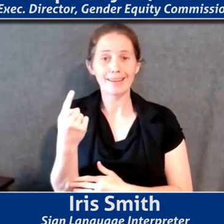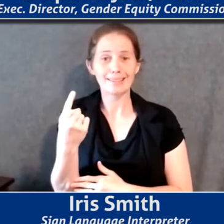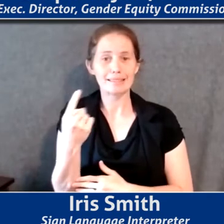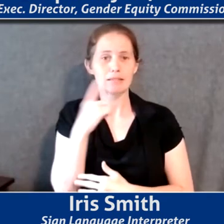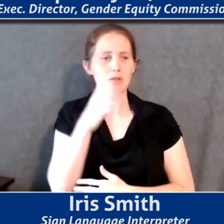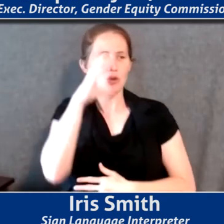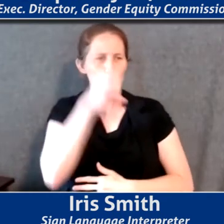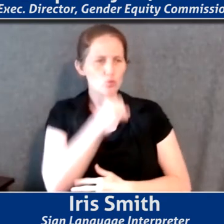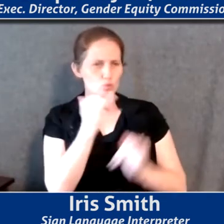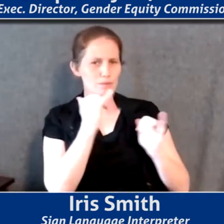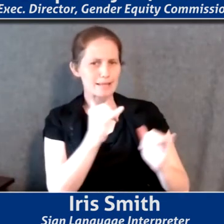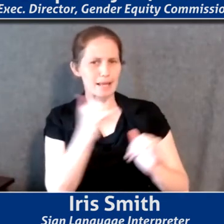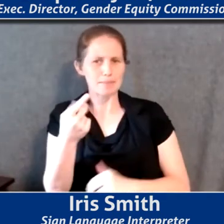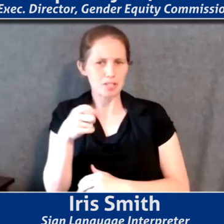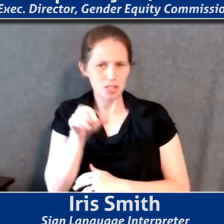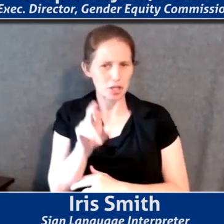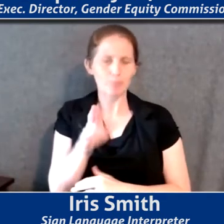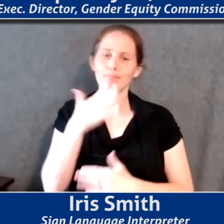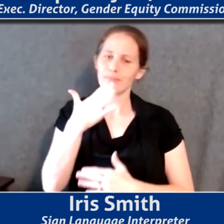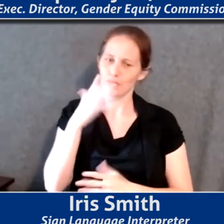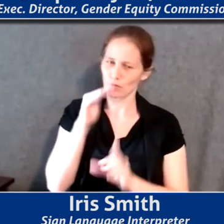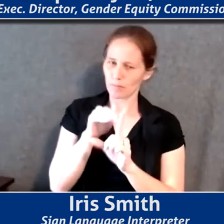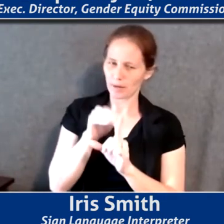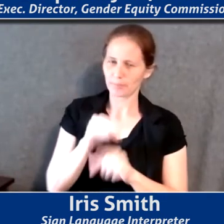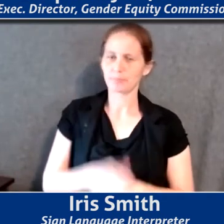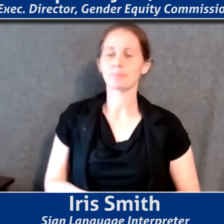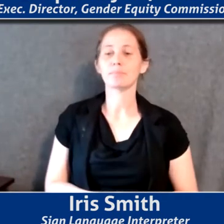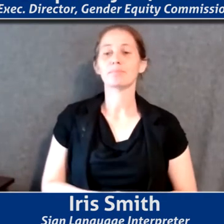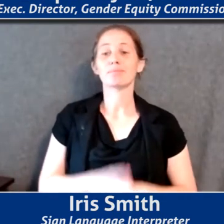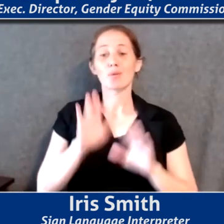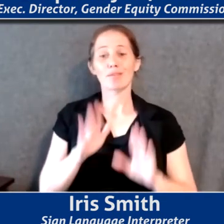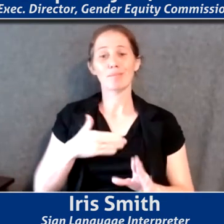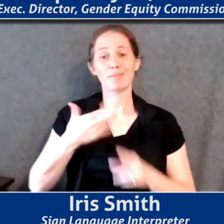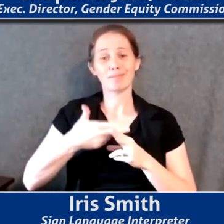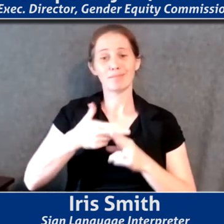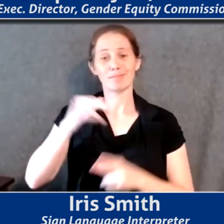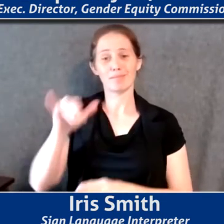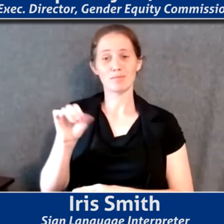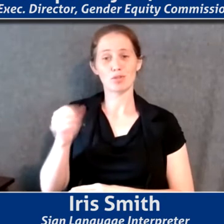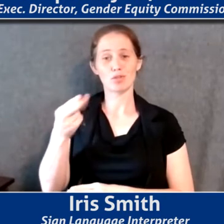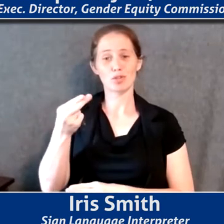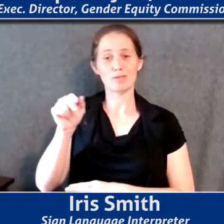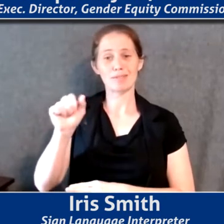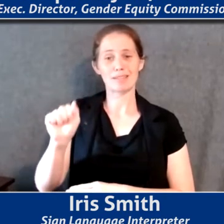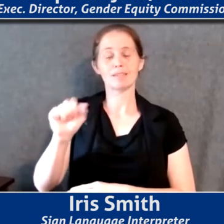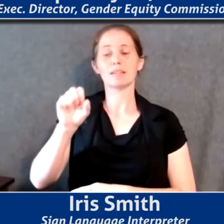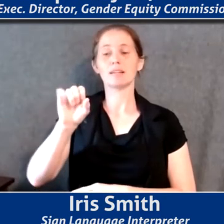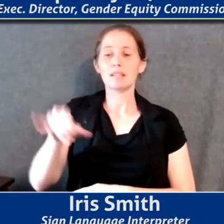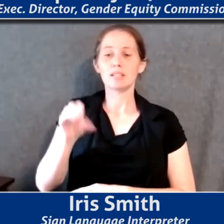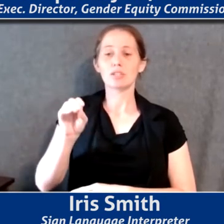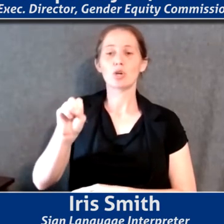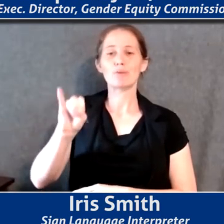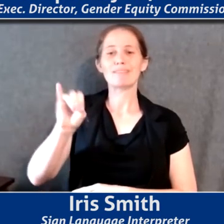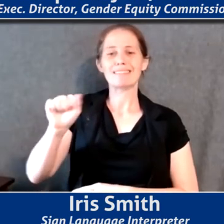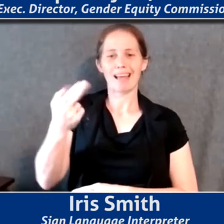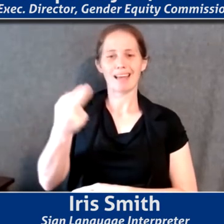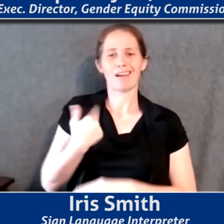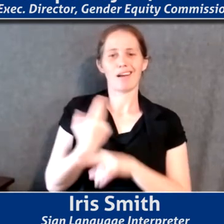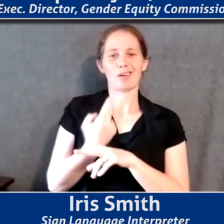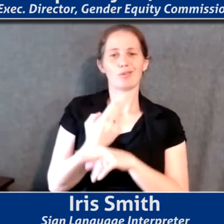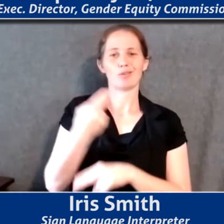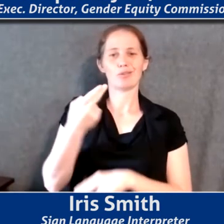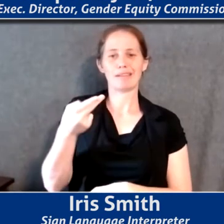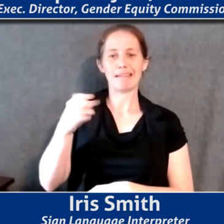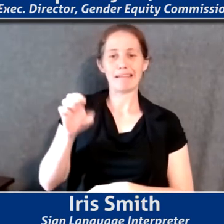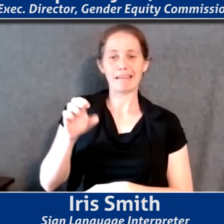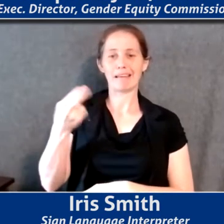assume to start with. So thank you for that. Great. Well, my name is Josiah, and I use he-him, and now that we have that